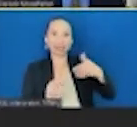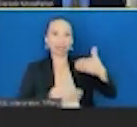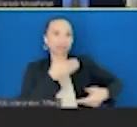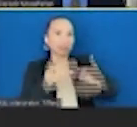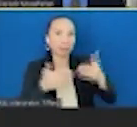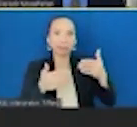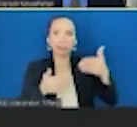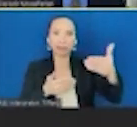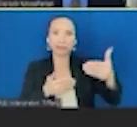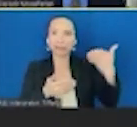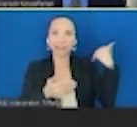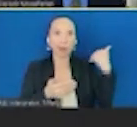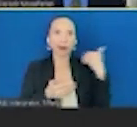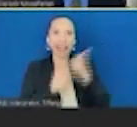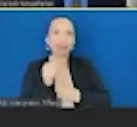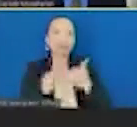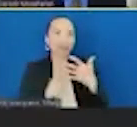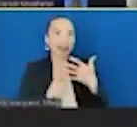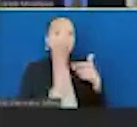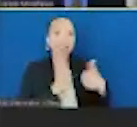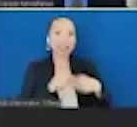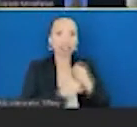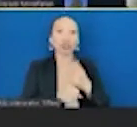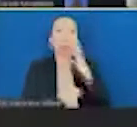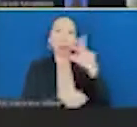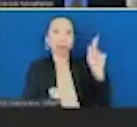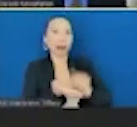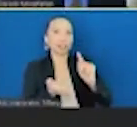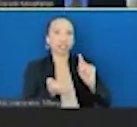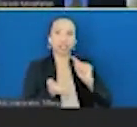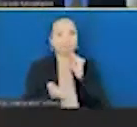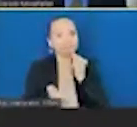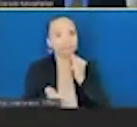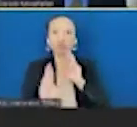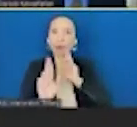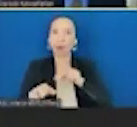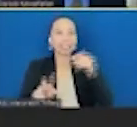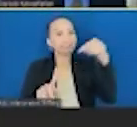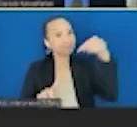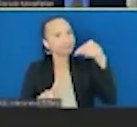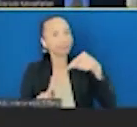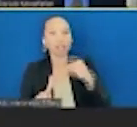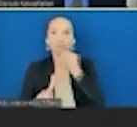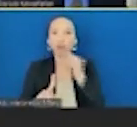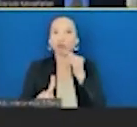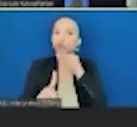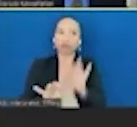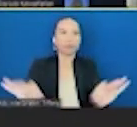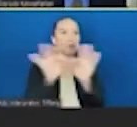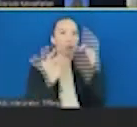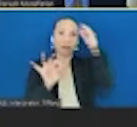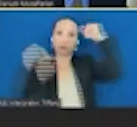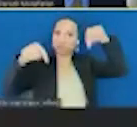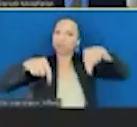about every five or 10 years, there was a major report saying that food and nutrition is fundamental to our country. And that we need to do something